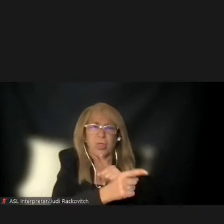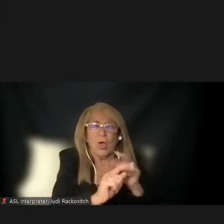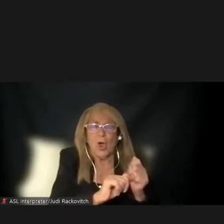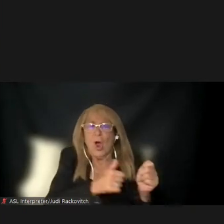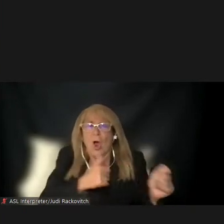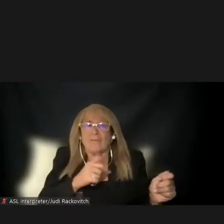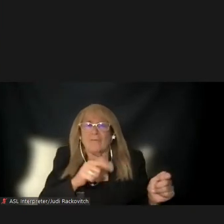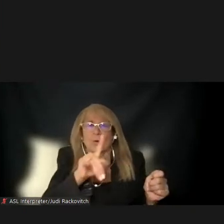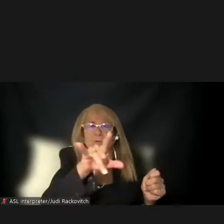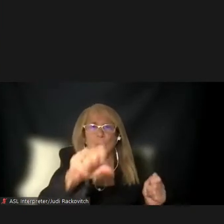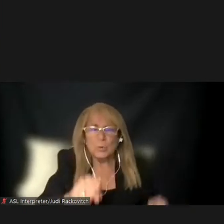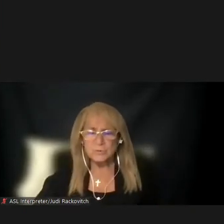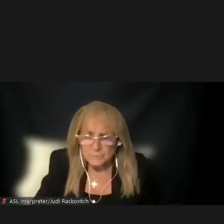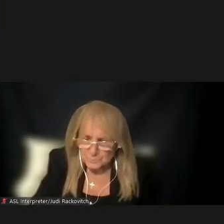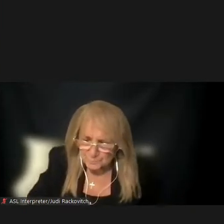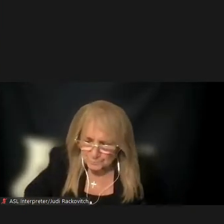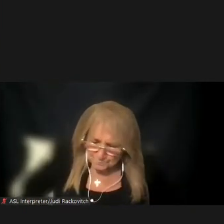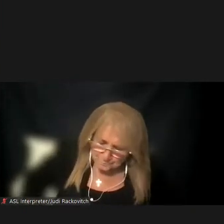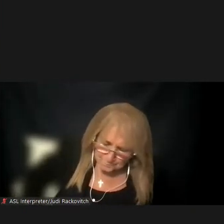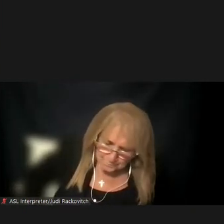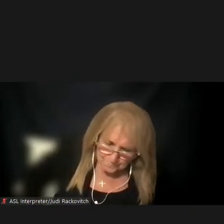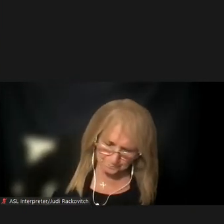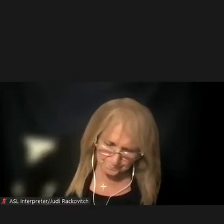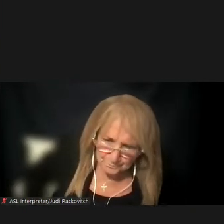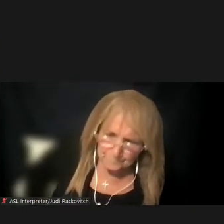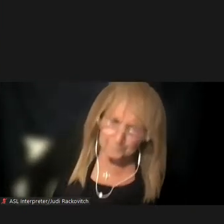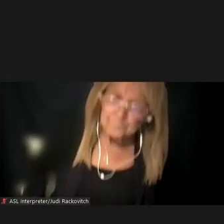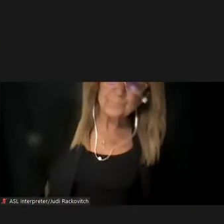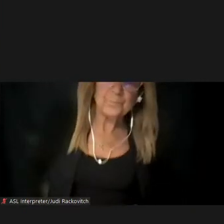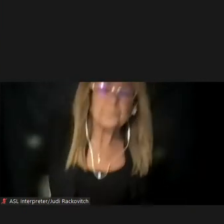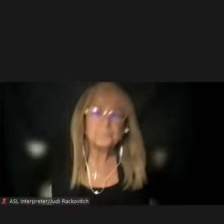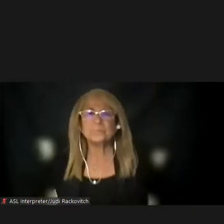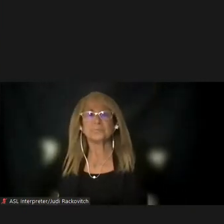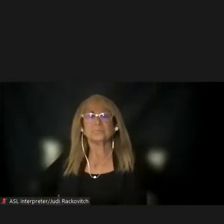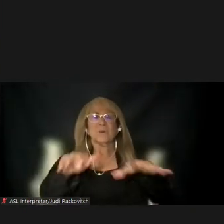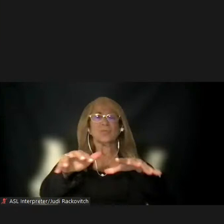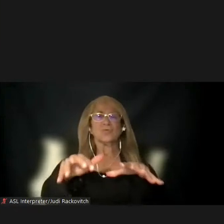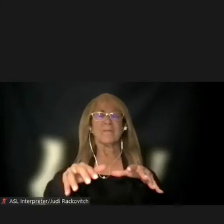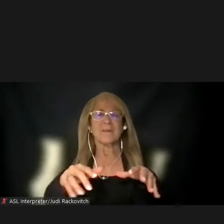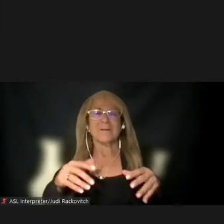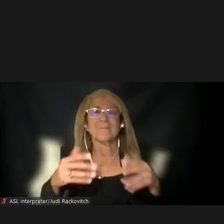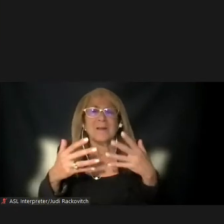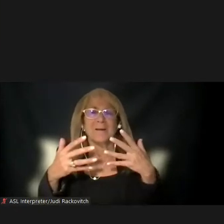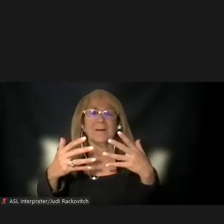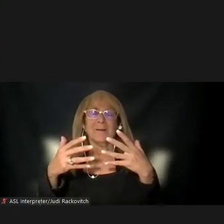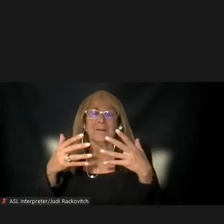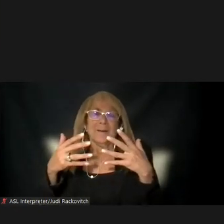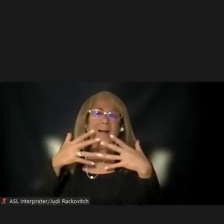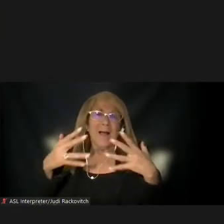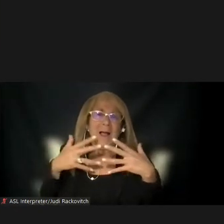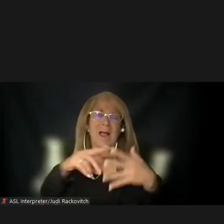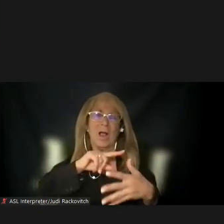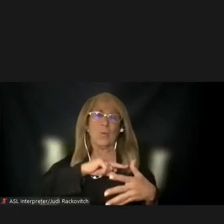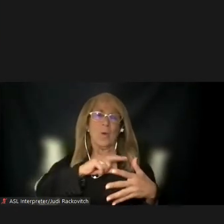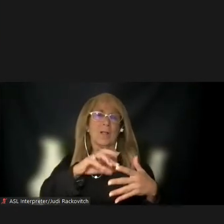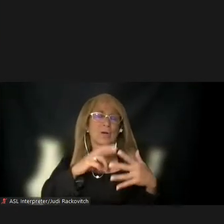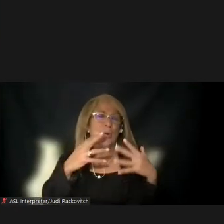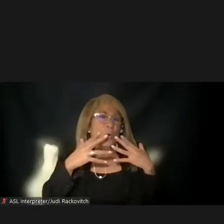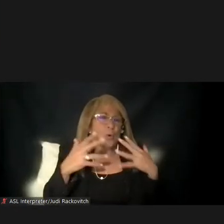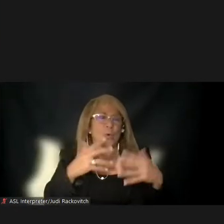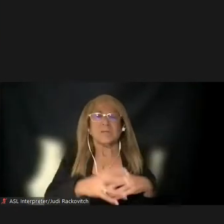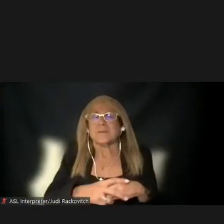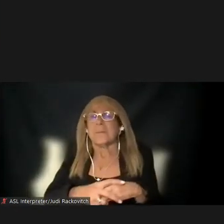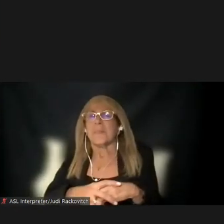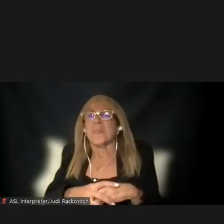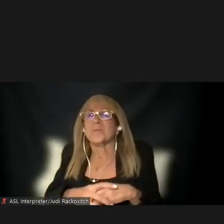result in notable changes in traffic, air quality, or noise, as neighborhoods adjacent to many of these routes have been identified as environmental justice communities. With